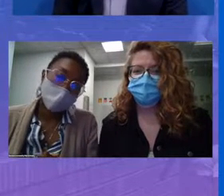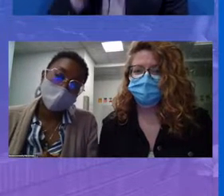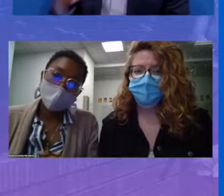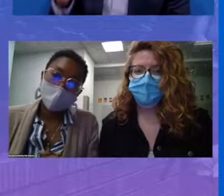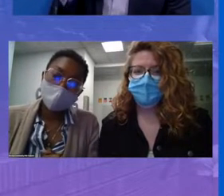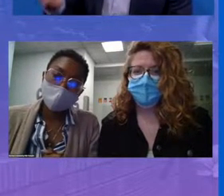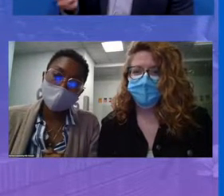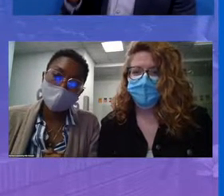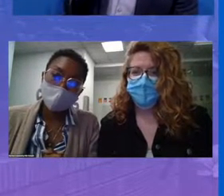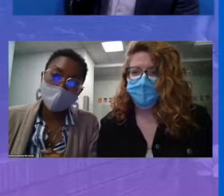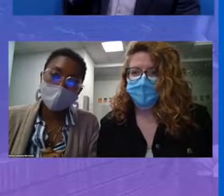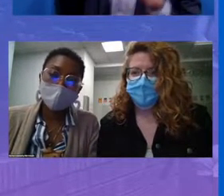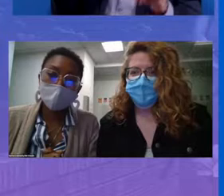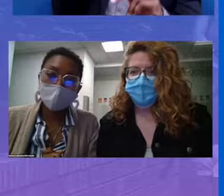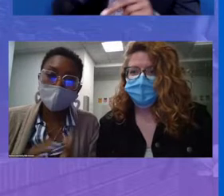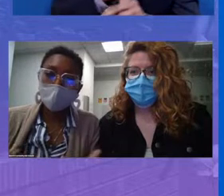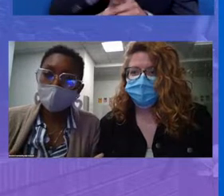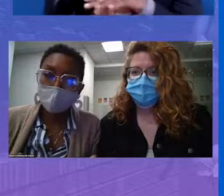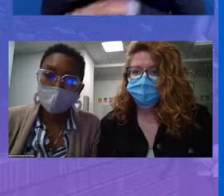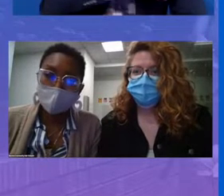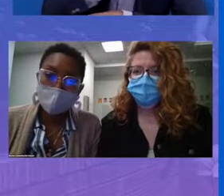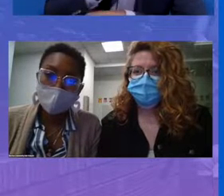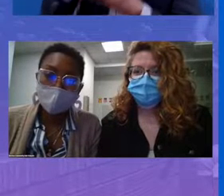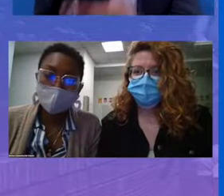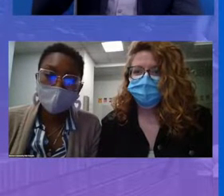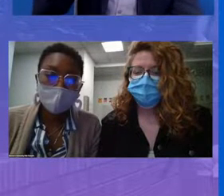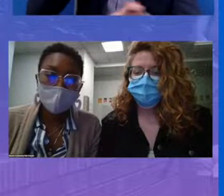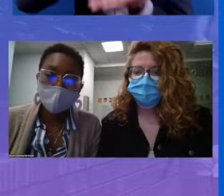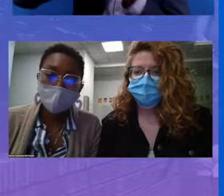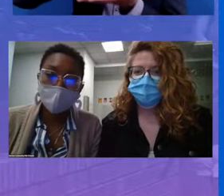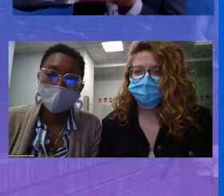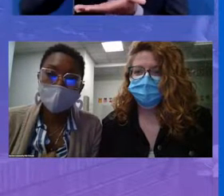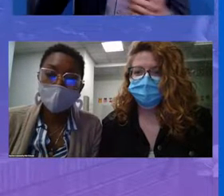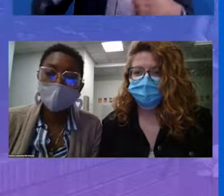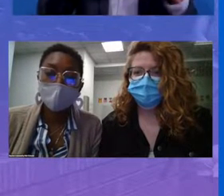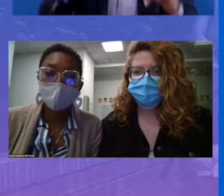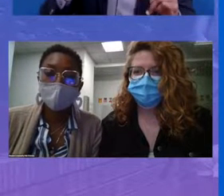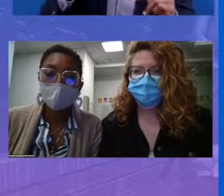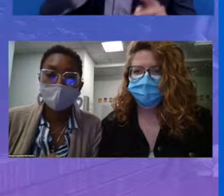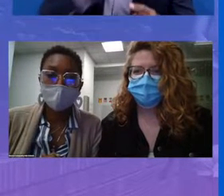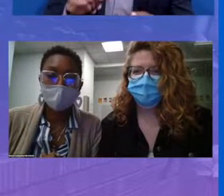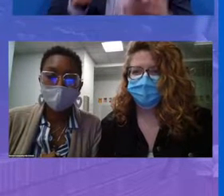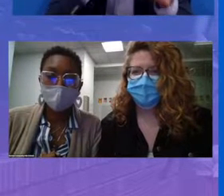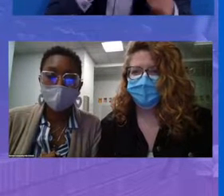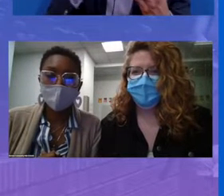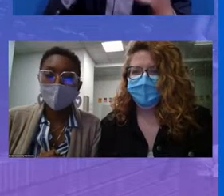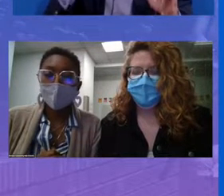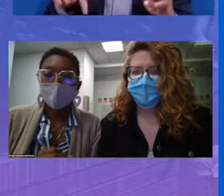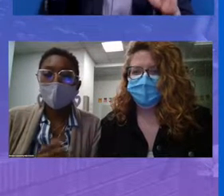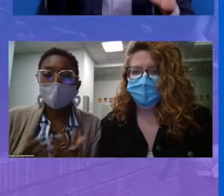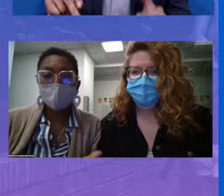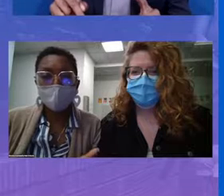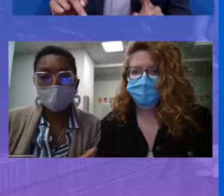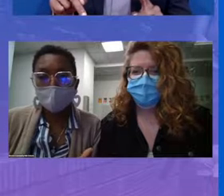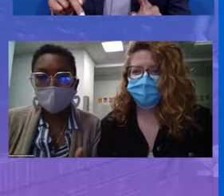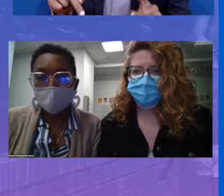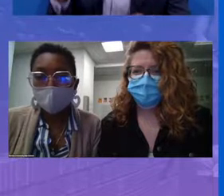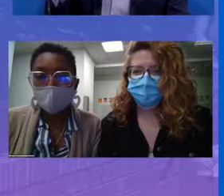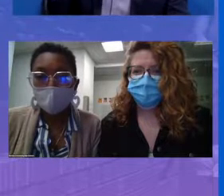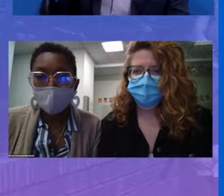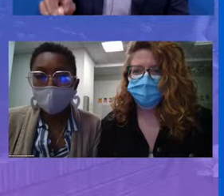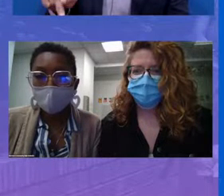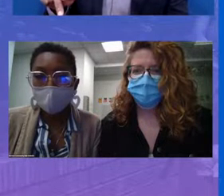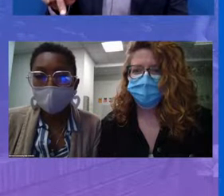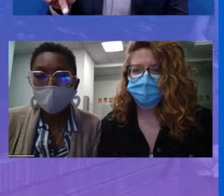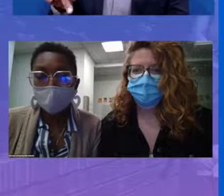opportunity for us to improve learning and academics for our young people, and we're thankful for this opportunity that was funded through the